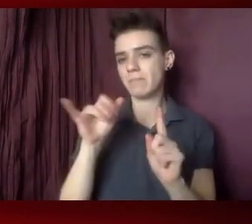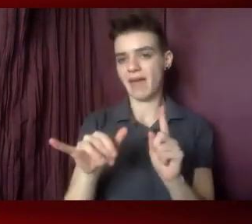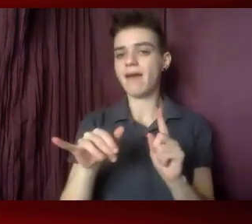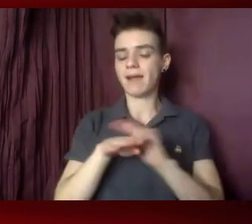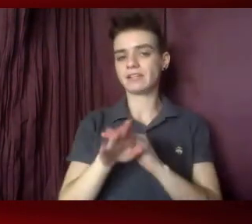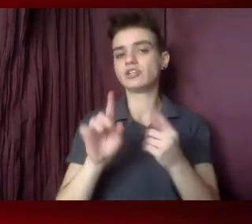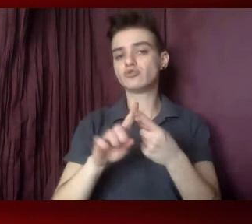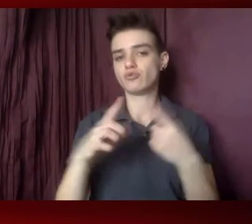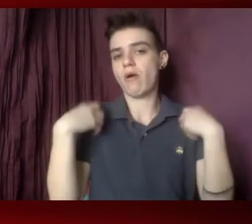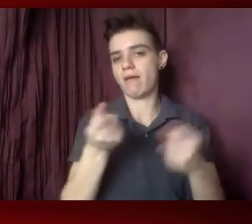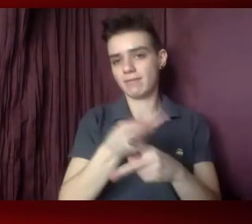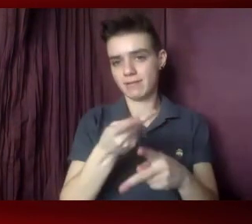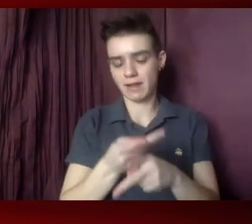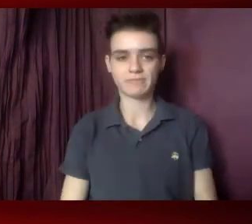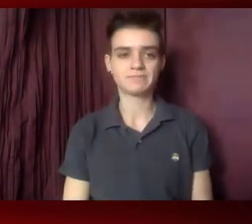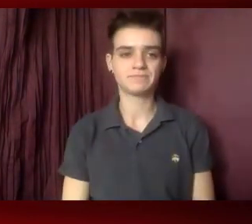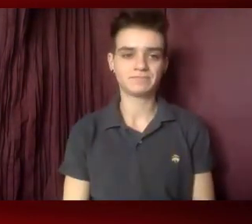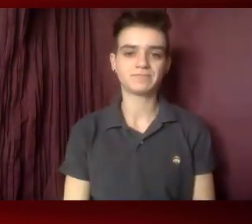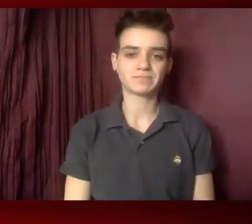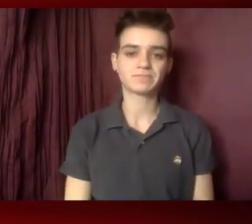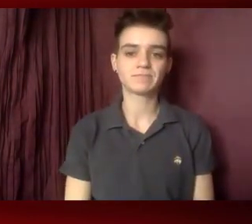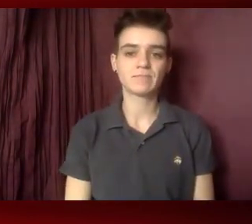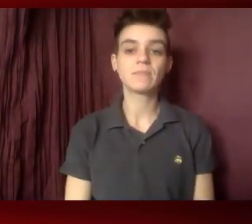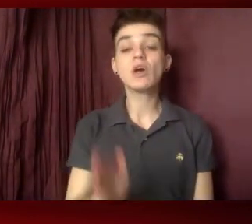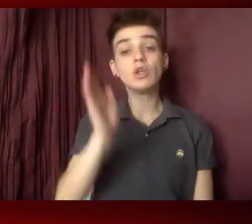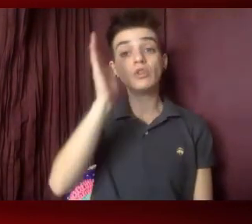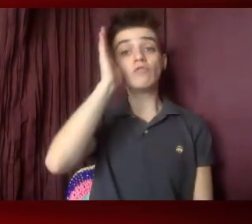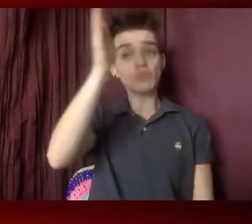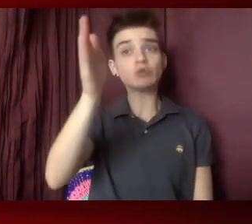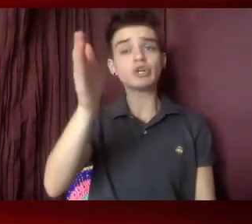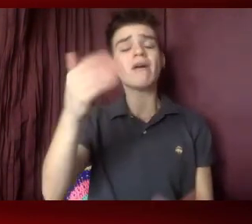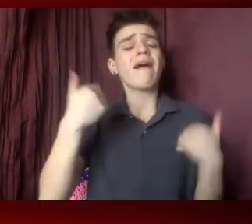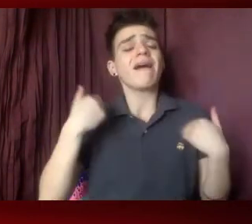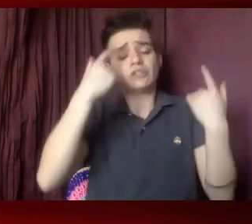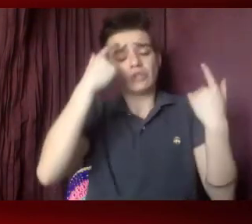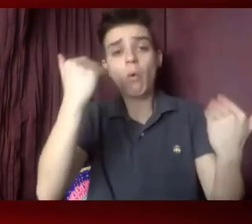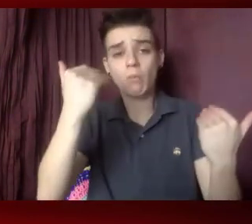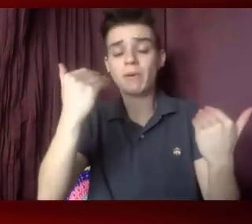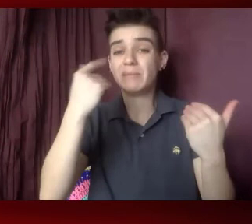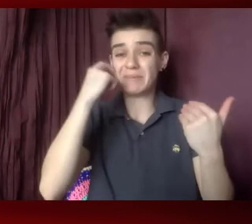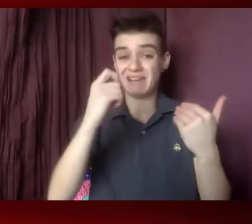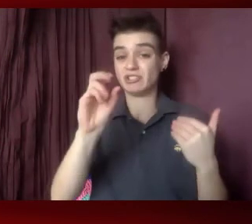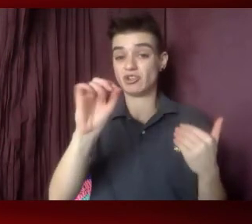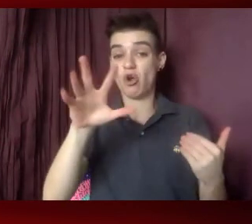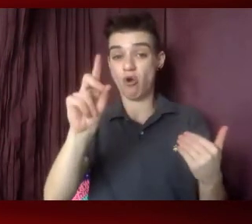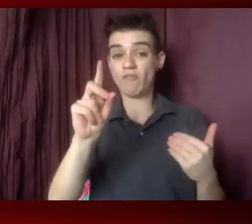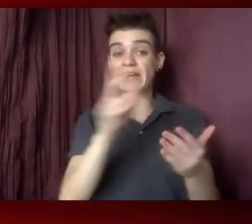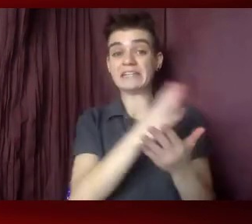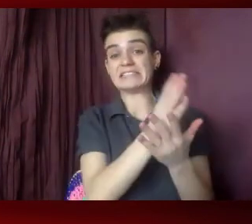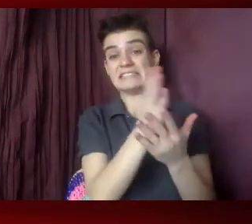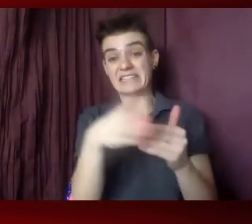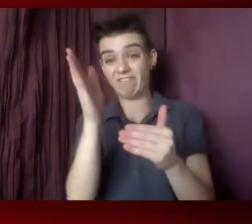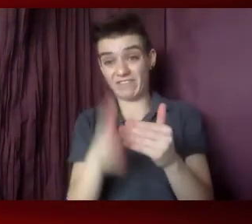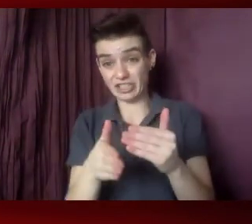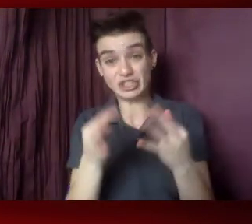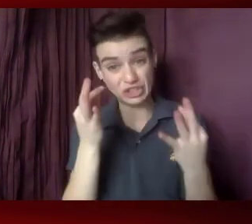While there's light on the horizon regarding the COVID-19 pandemic, there are A,